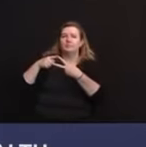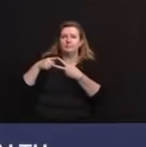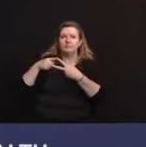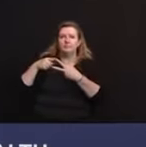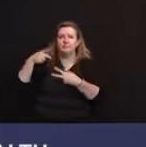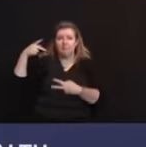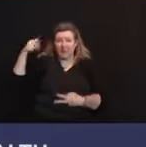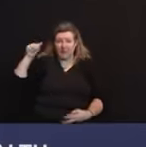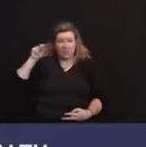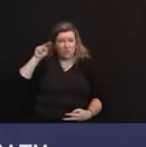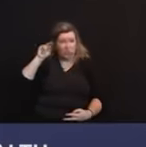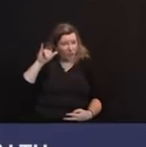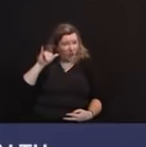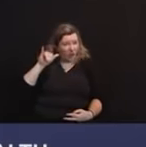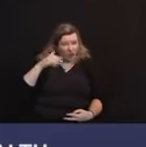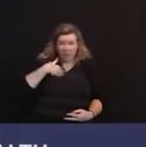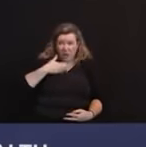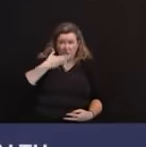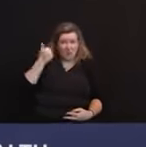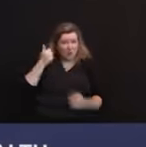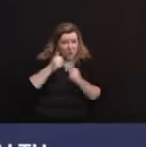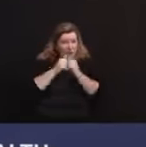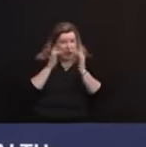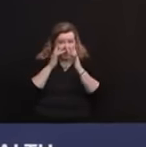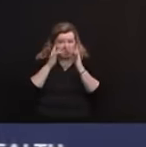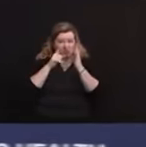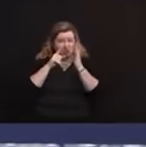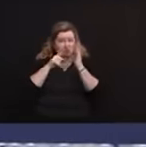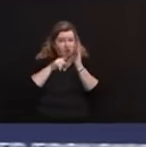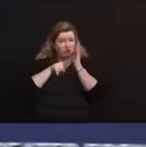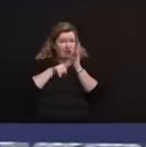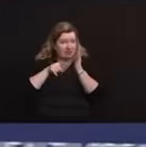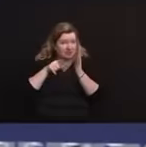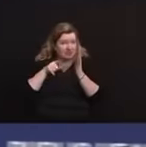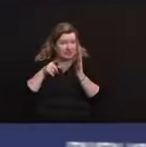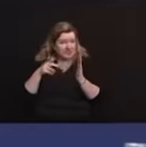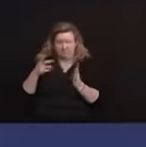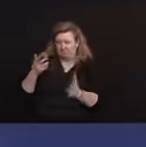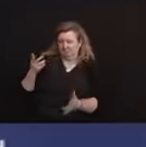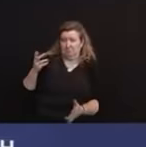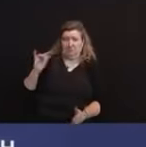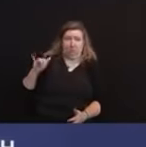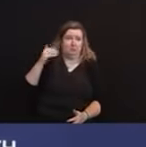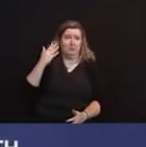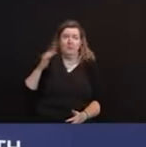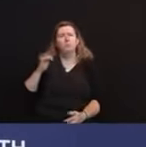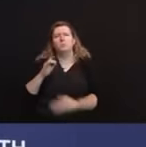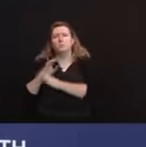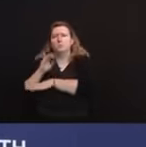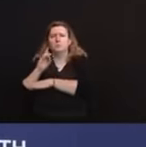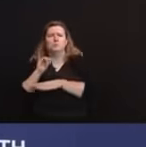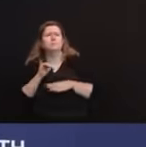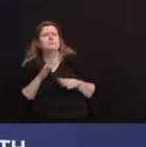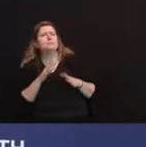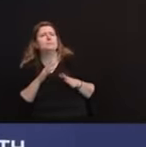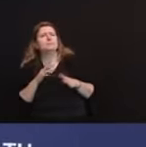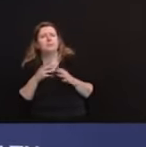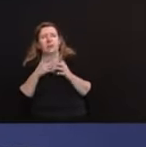but Judy would like to weigh in here. Yeah, I do want to share what we're doing with contact tracing. We have